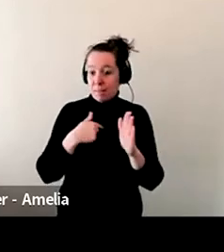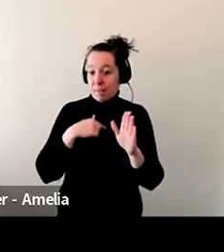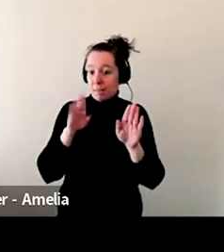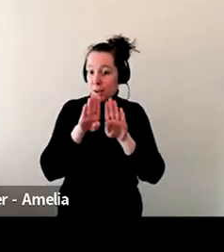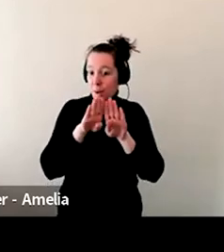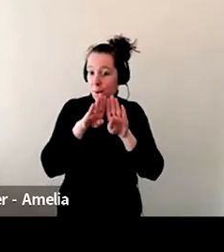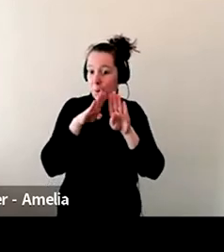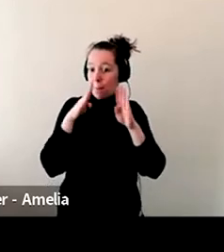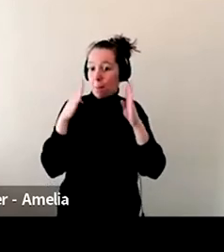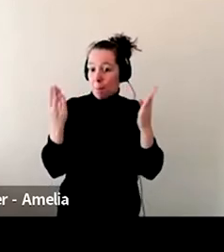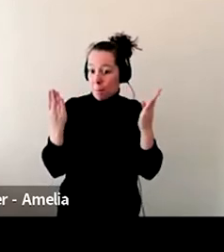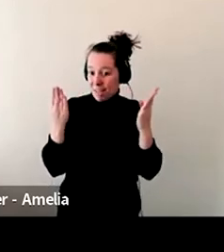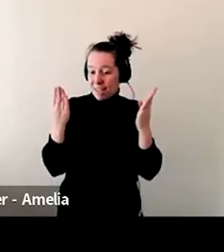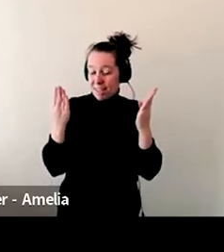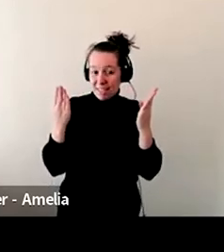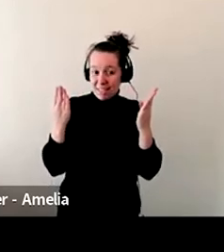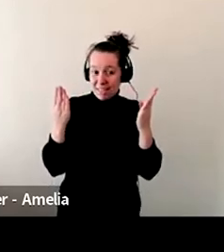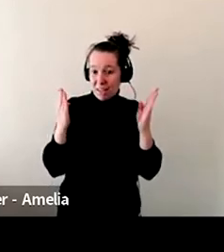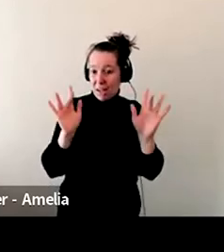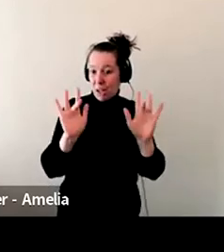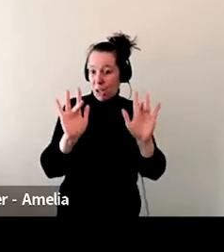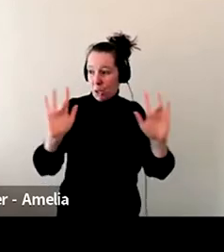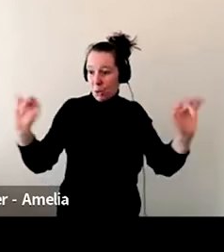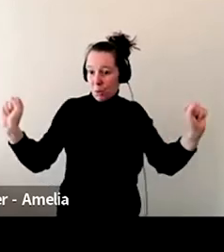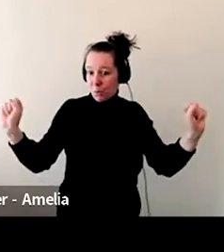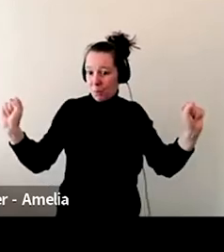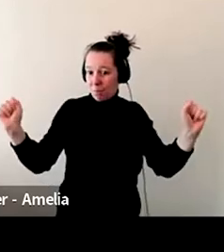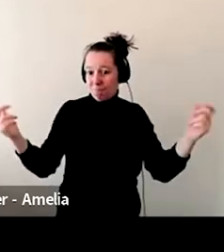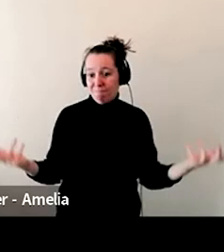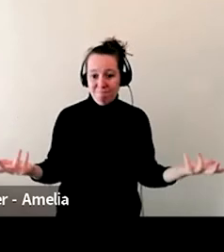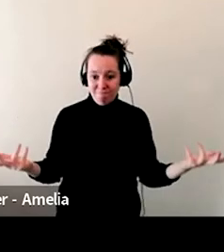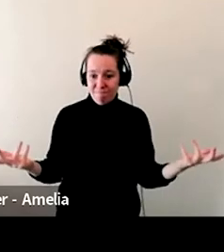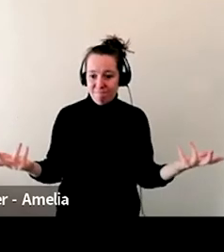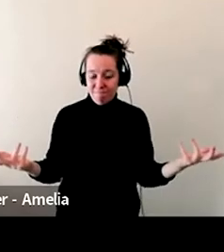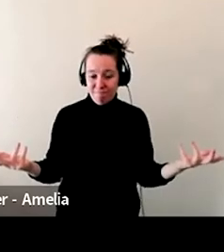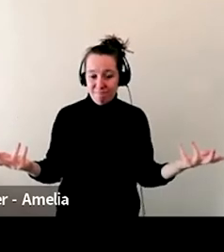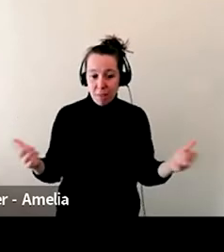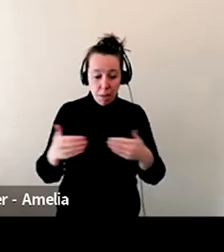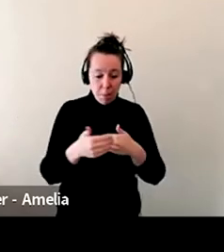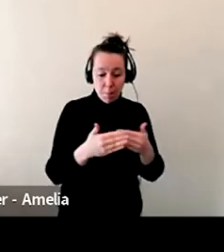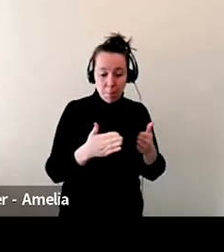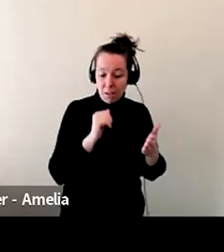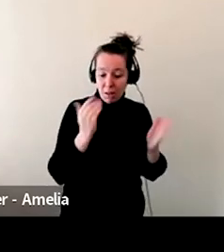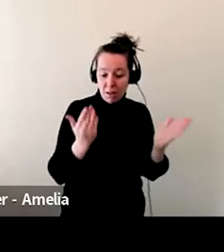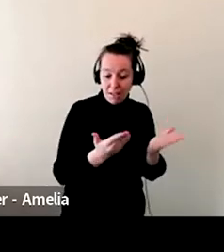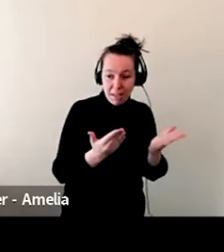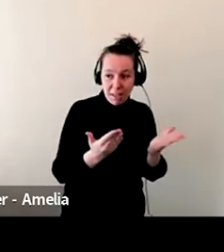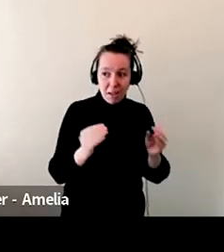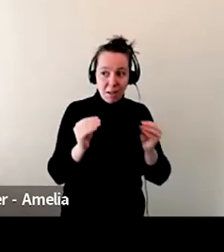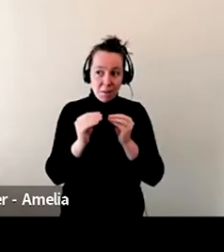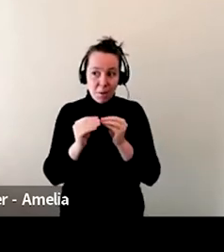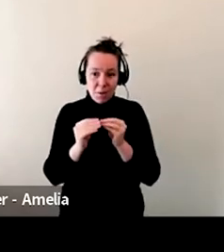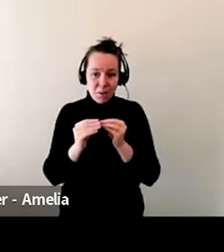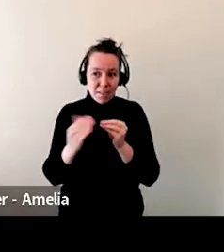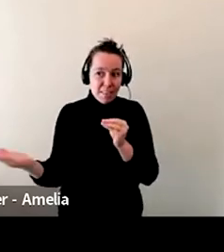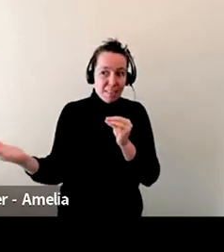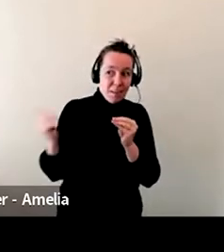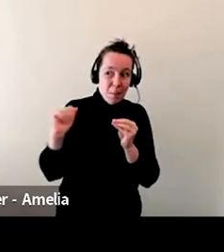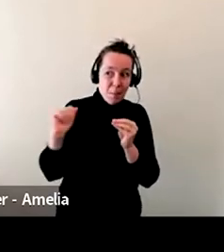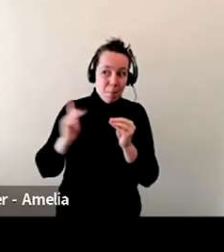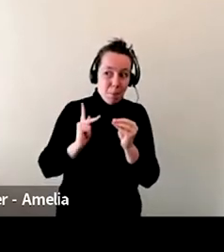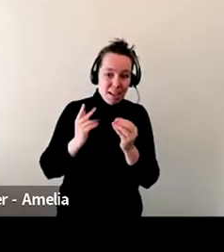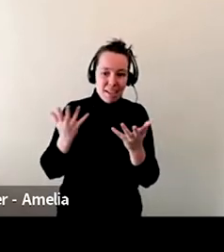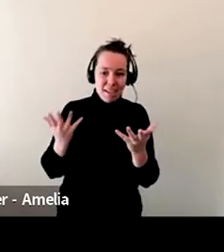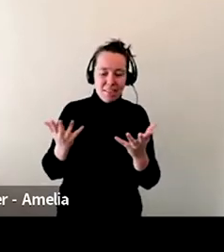you guys are living it too. Are your packages here? No. So anyway, there's more to come, come back. Basically the